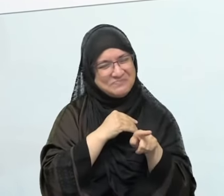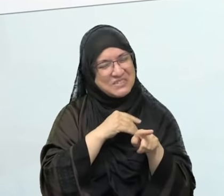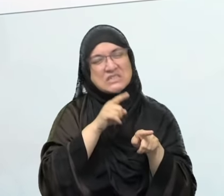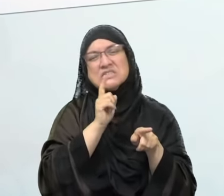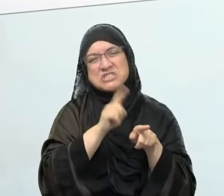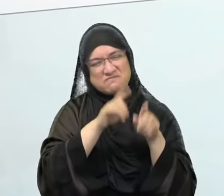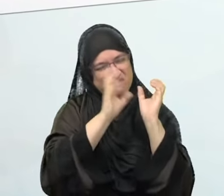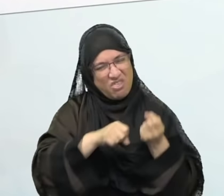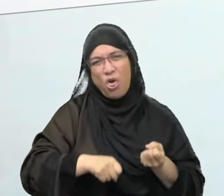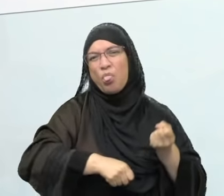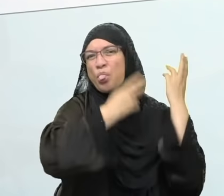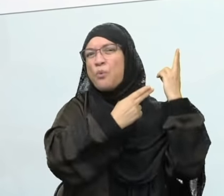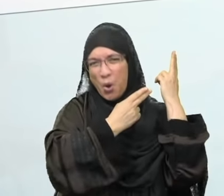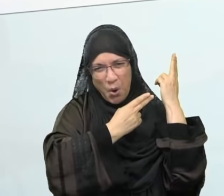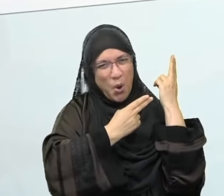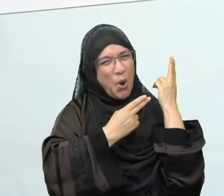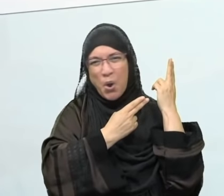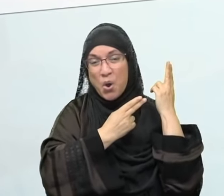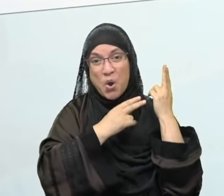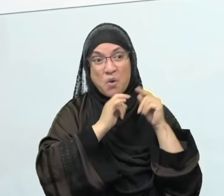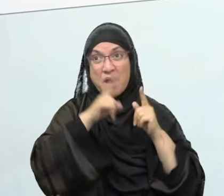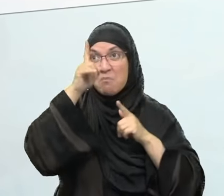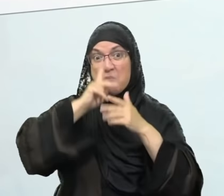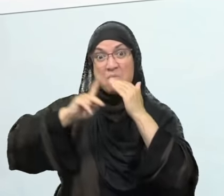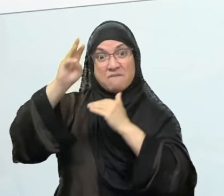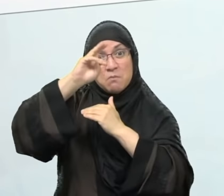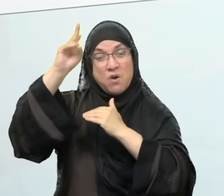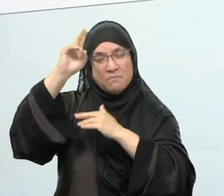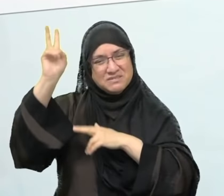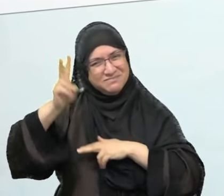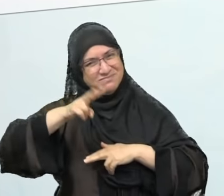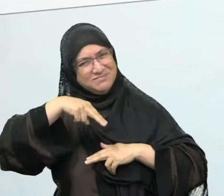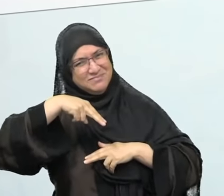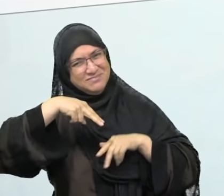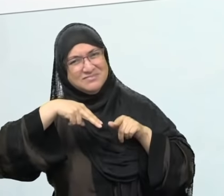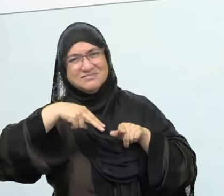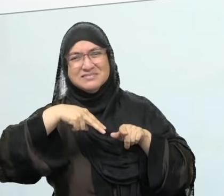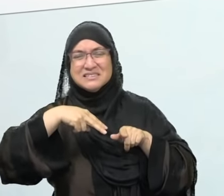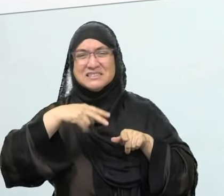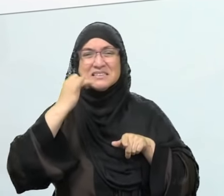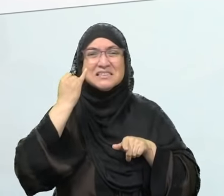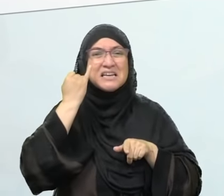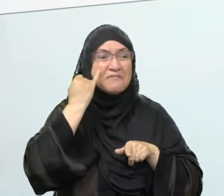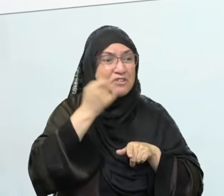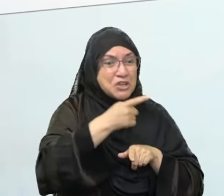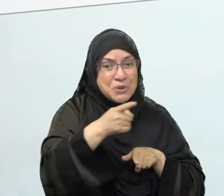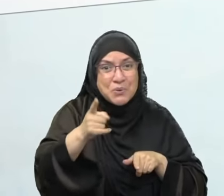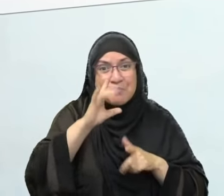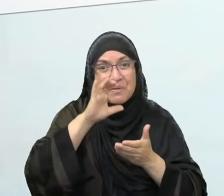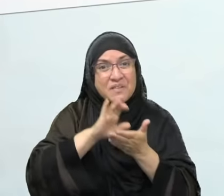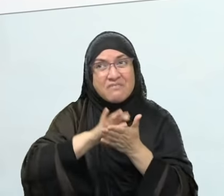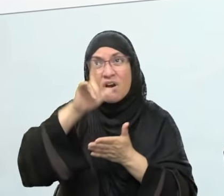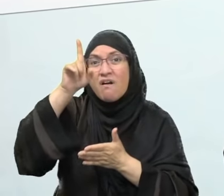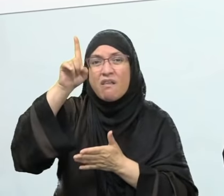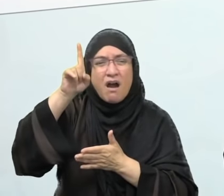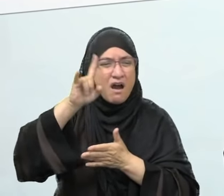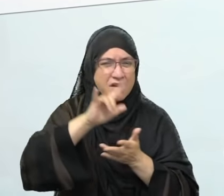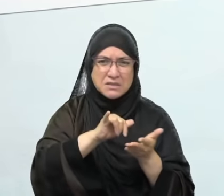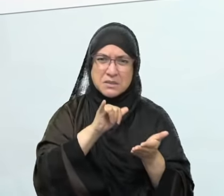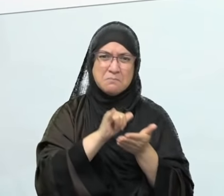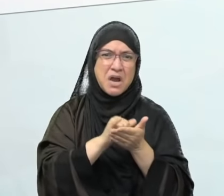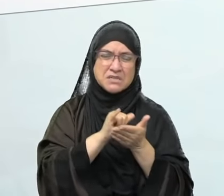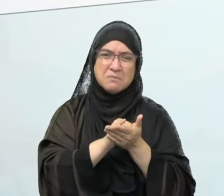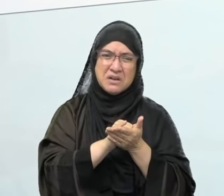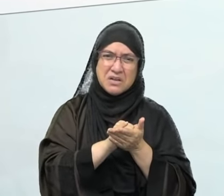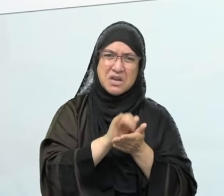mu'min, a believer, could be a kathab, could be a liar. It doesn't work. And subhanAllah, the traits that are chosen in this